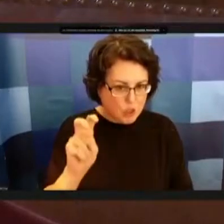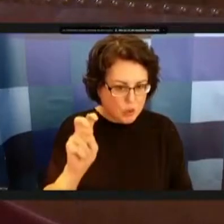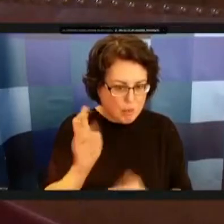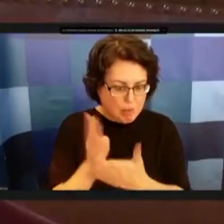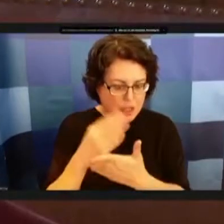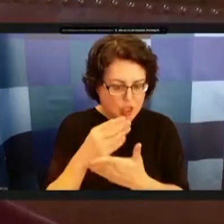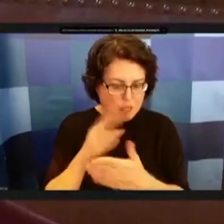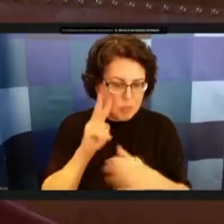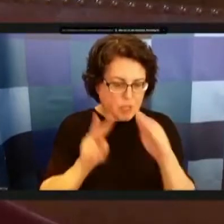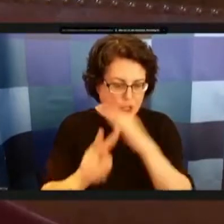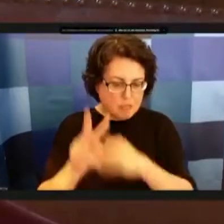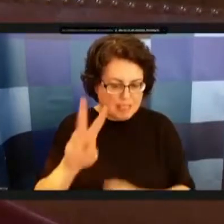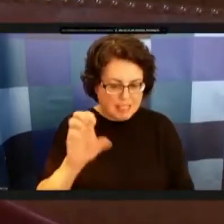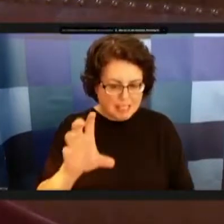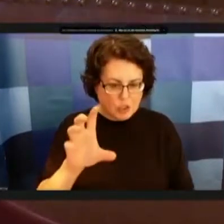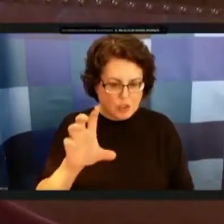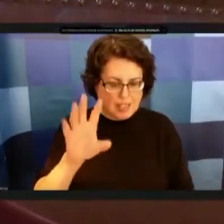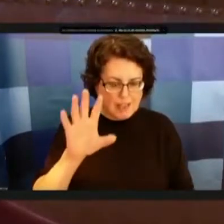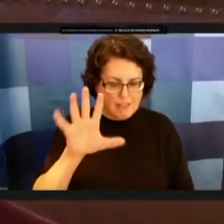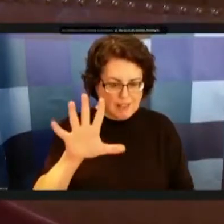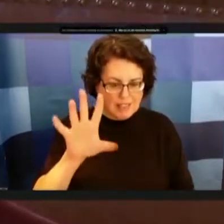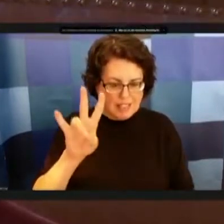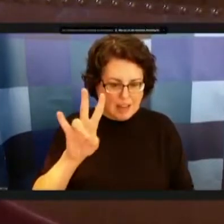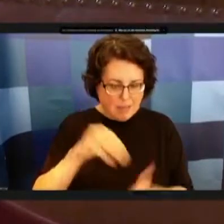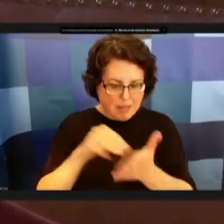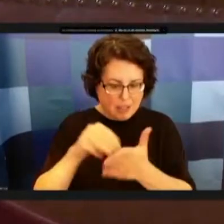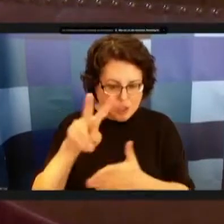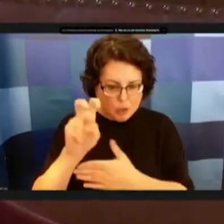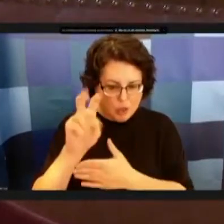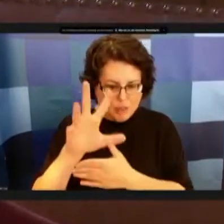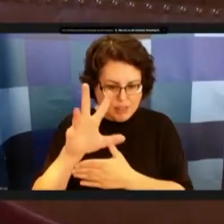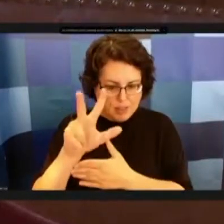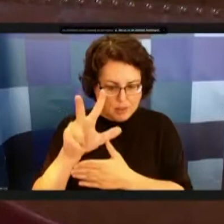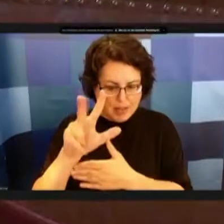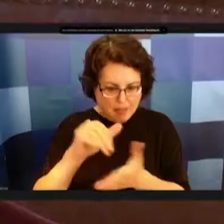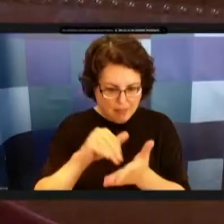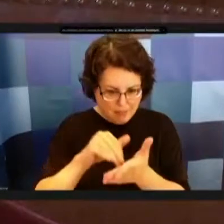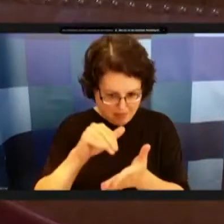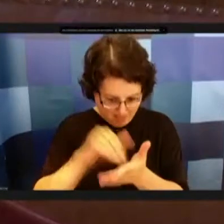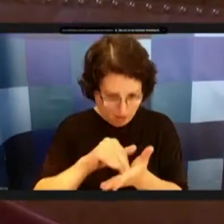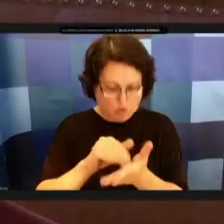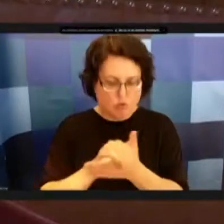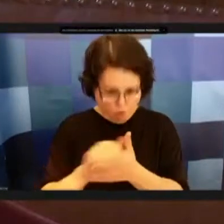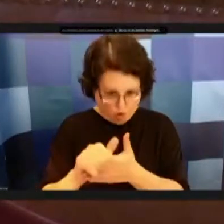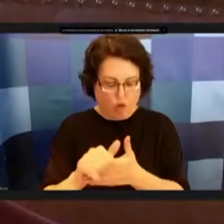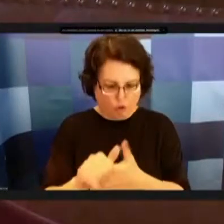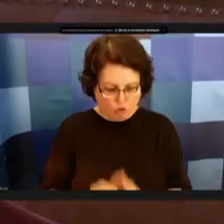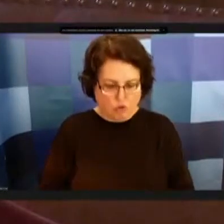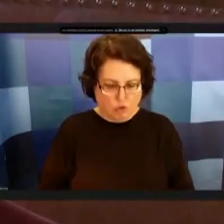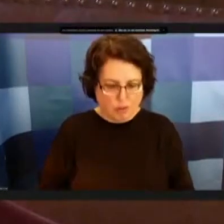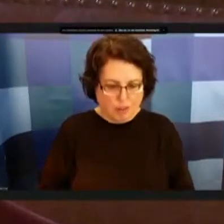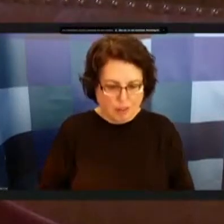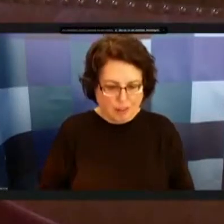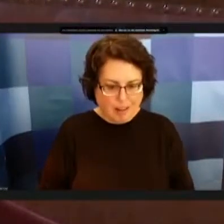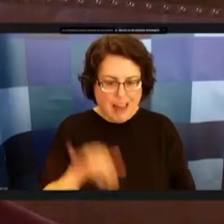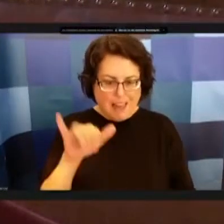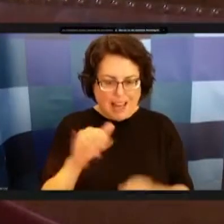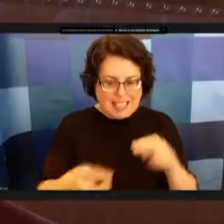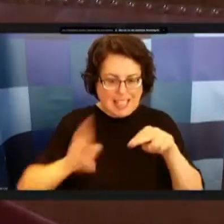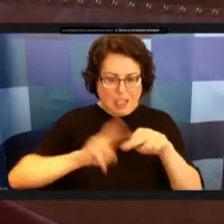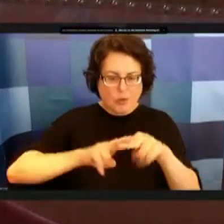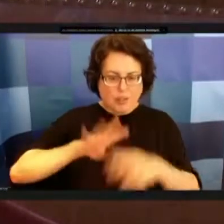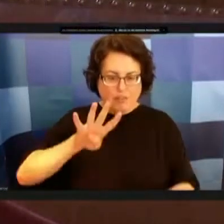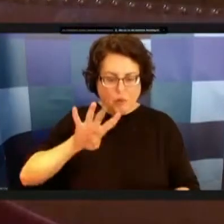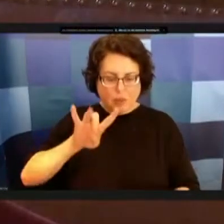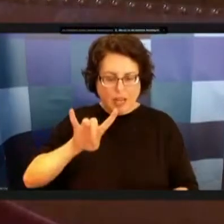657 million 253 three thousand dollars and that's an increase of the 48 million uh